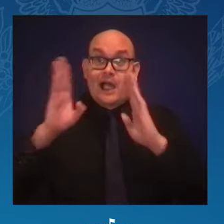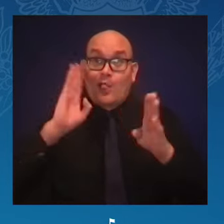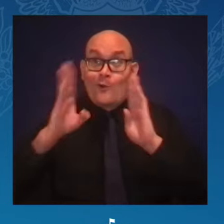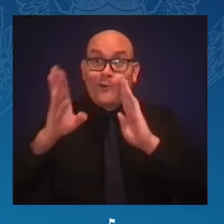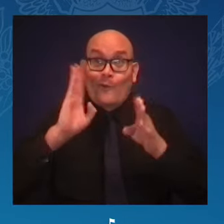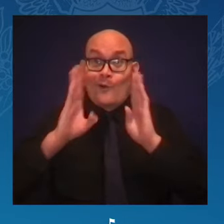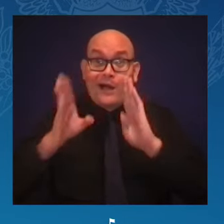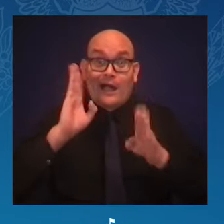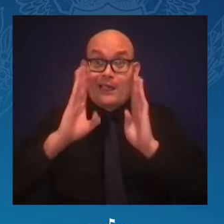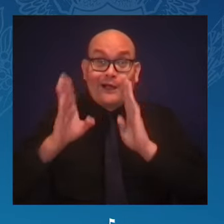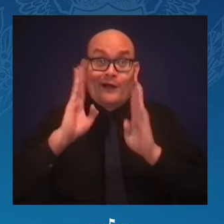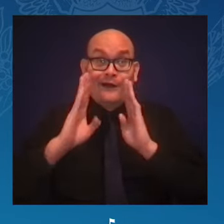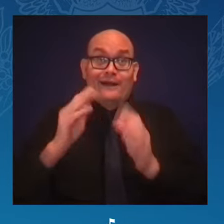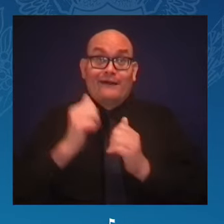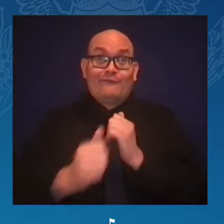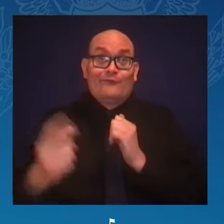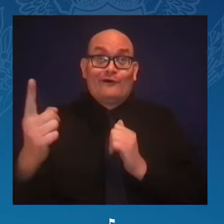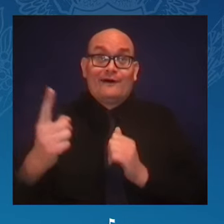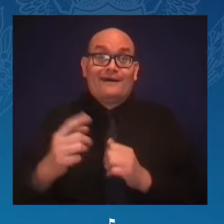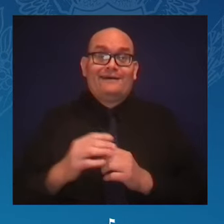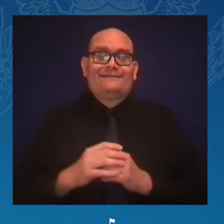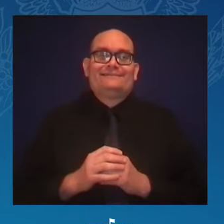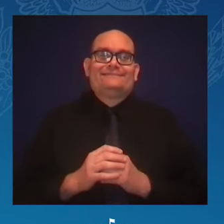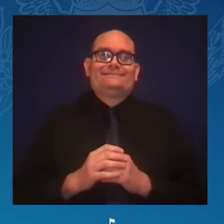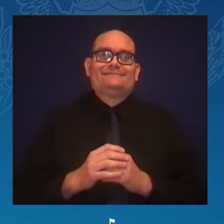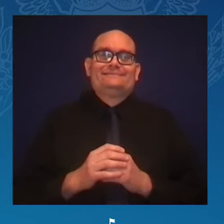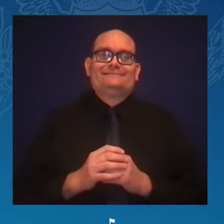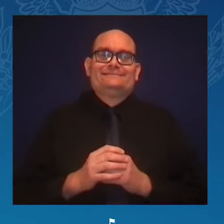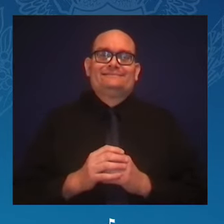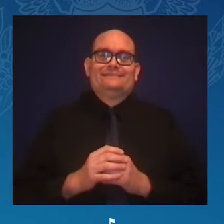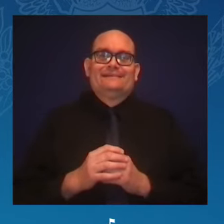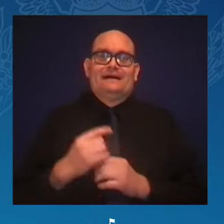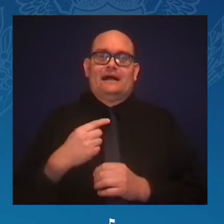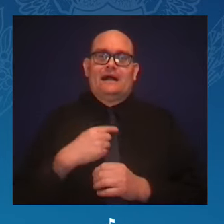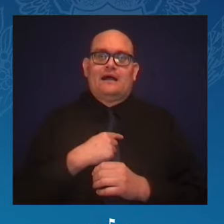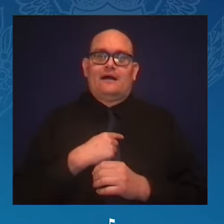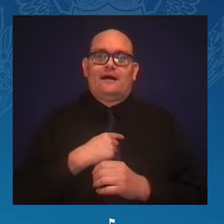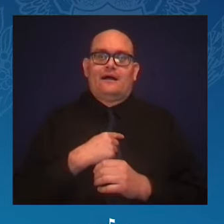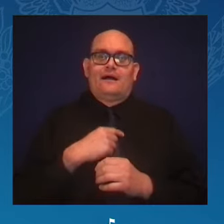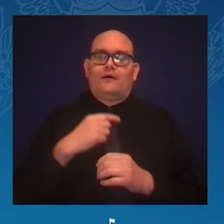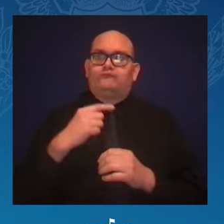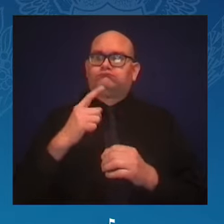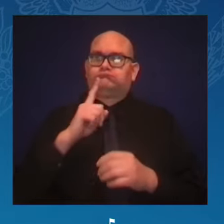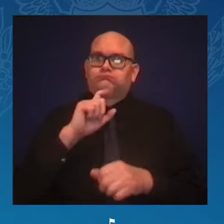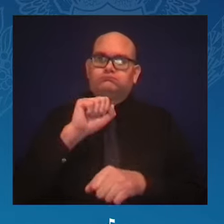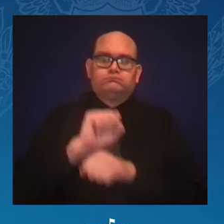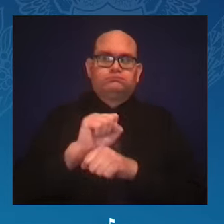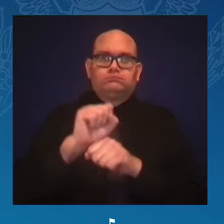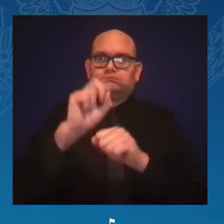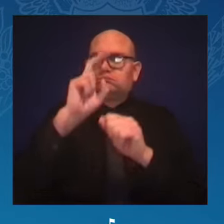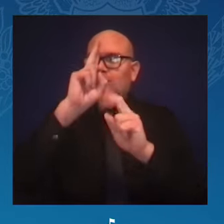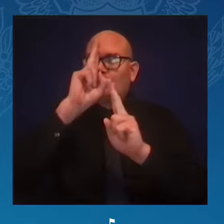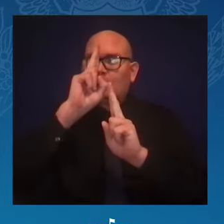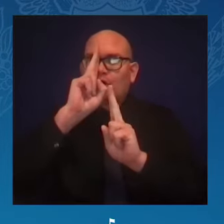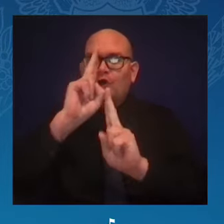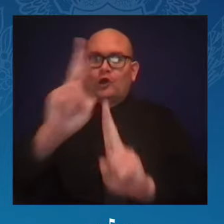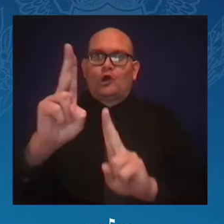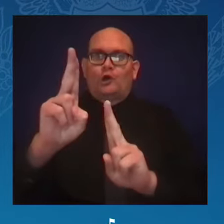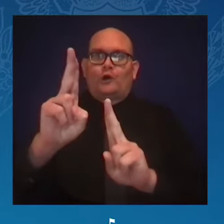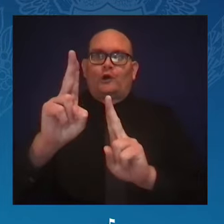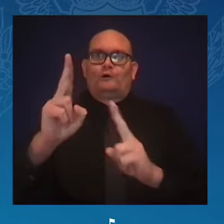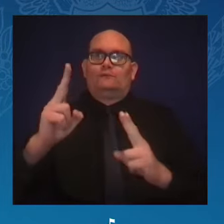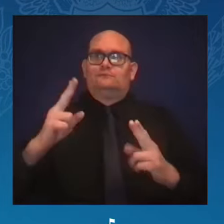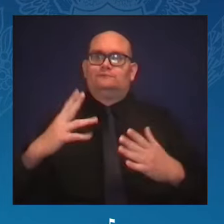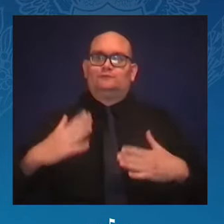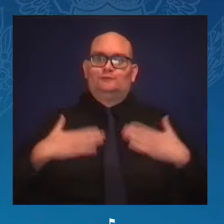Oh, I am so honored and pleased and joyful to be with you this afternoon. Please have a seat.